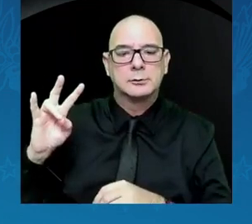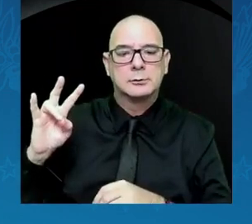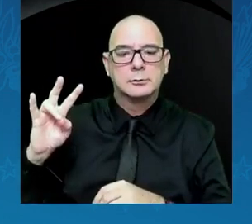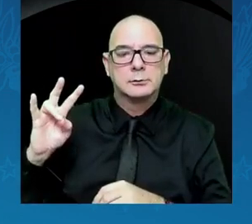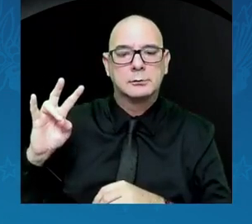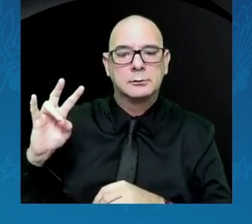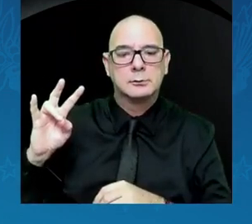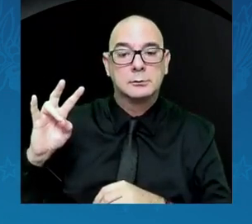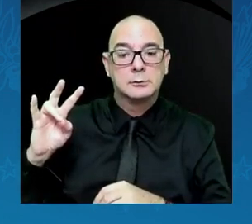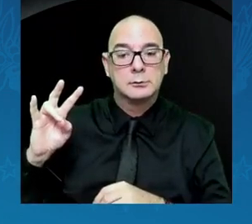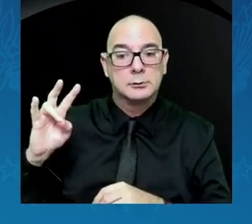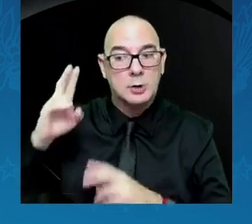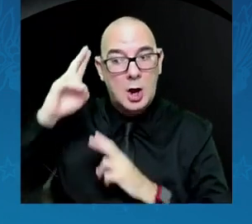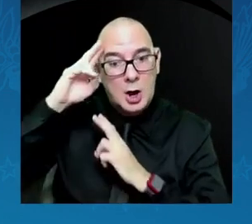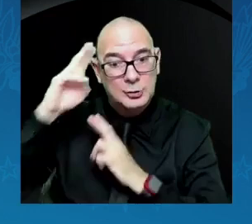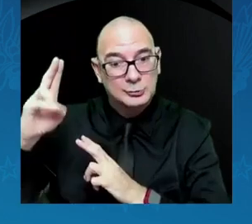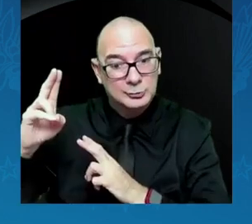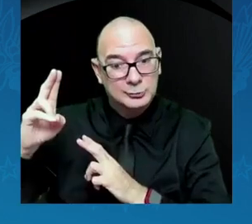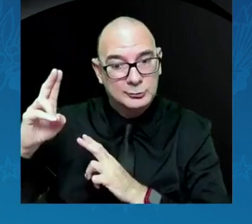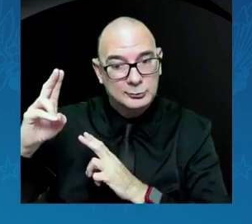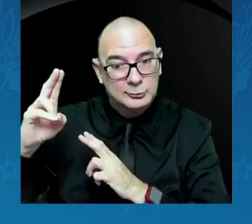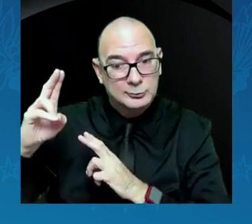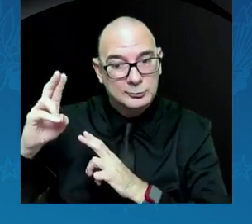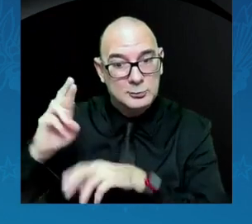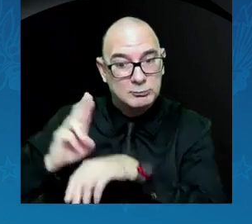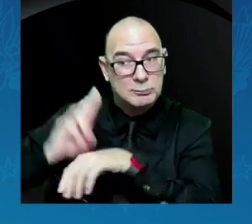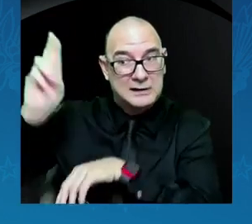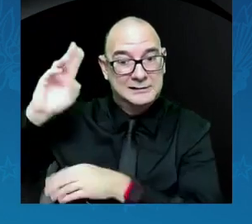astronauts. Freedom.